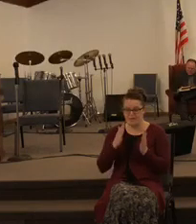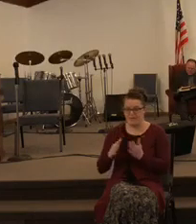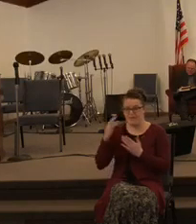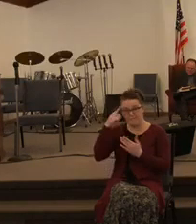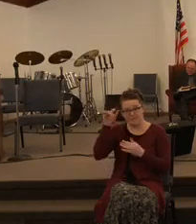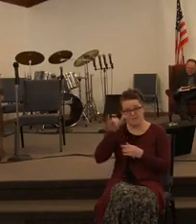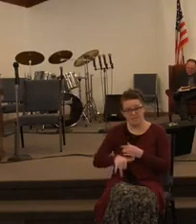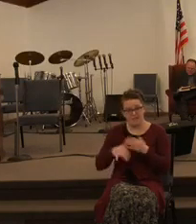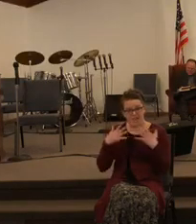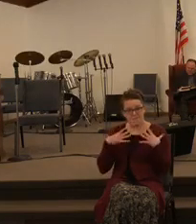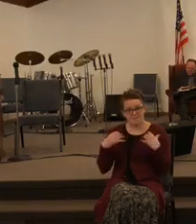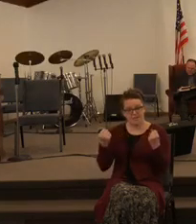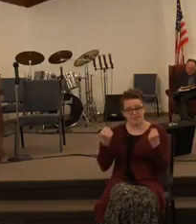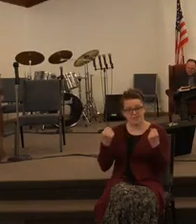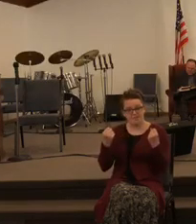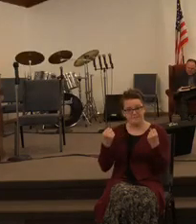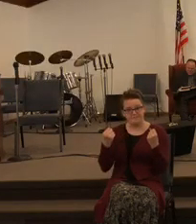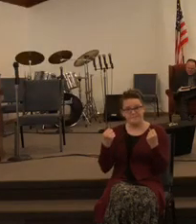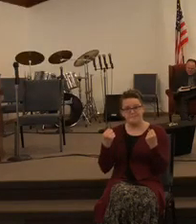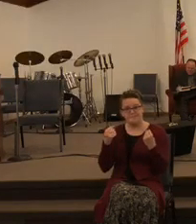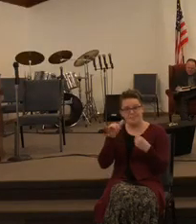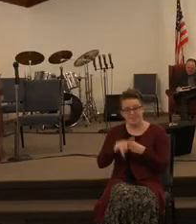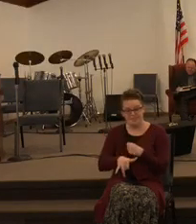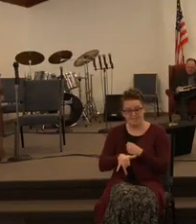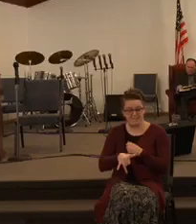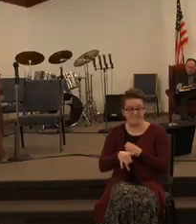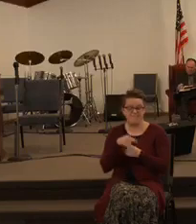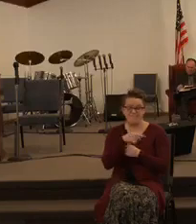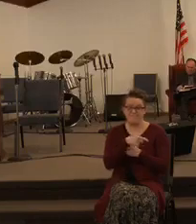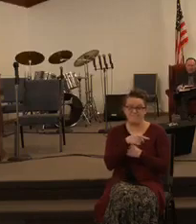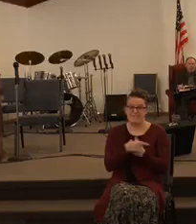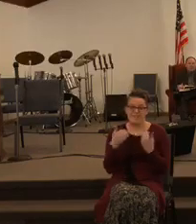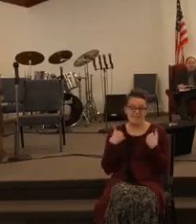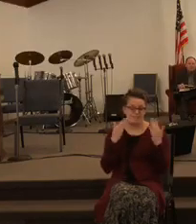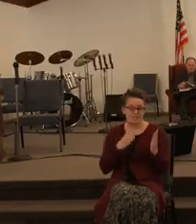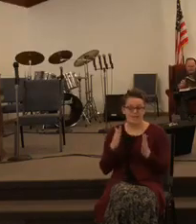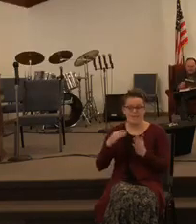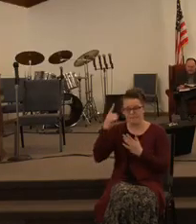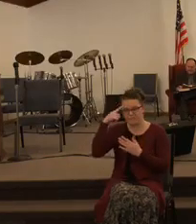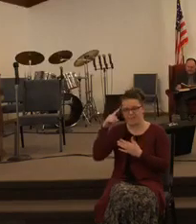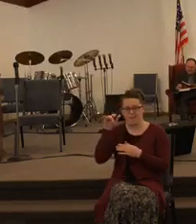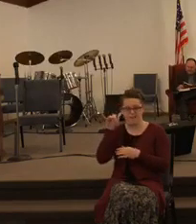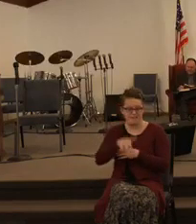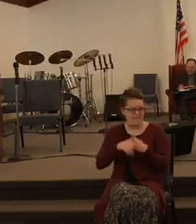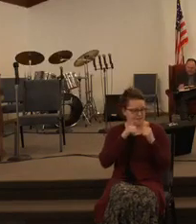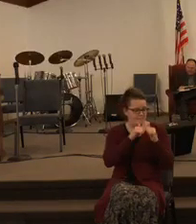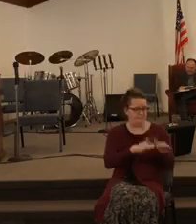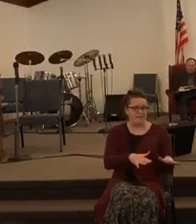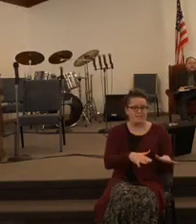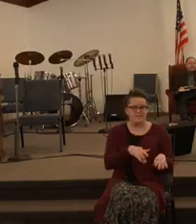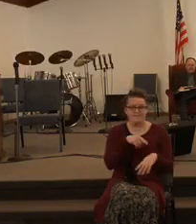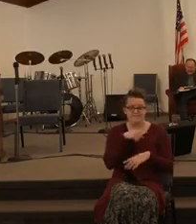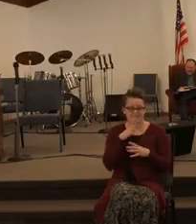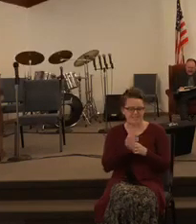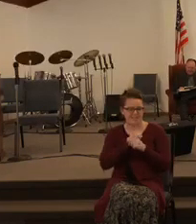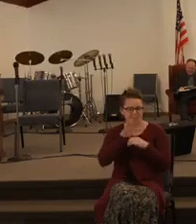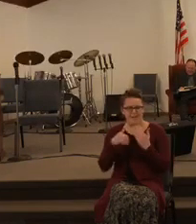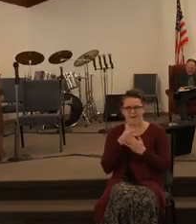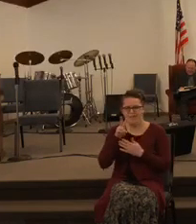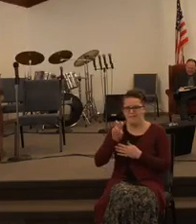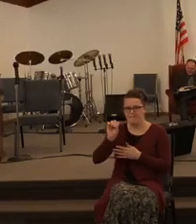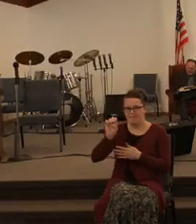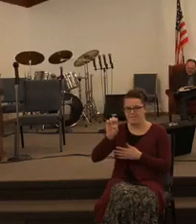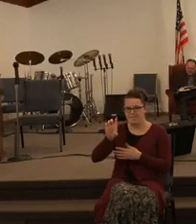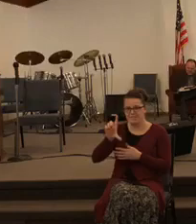miracle they had to prepare for that blessing in their life oh get all the vessels you can and just